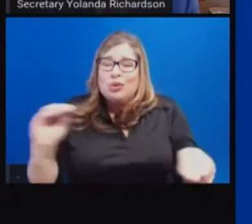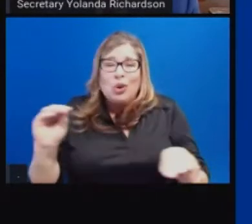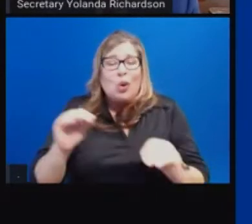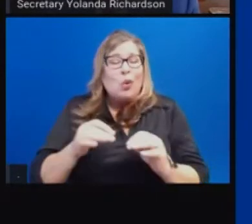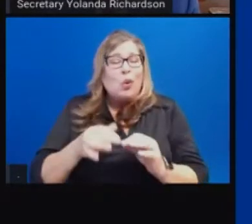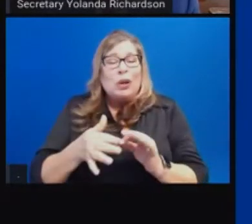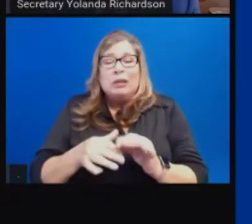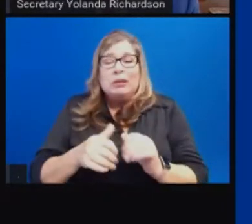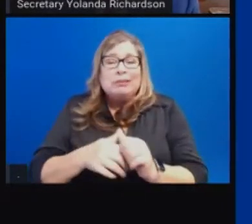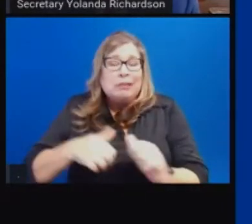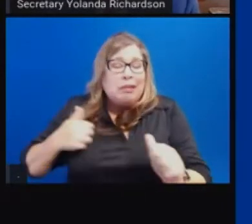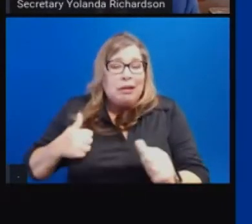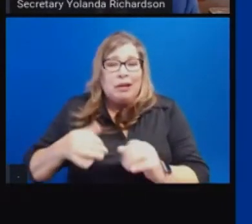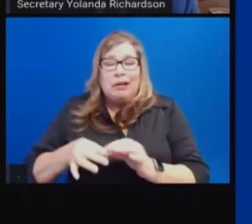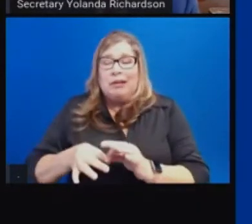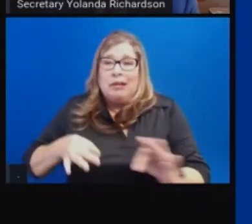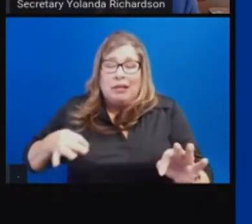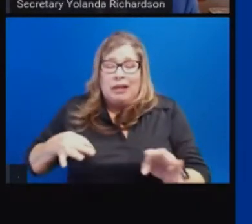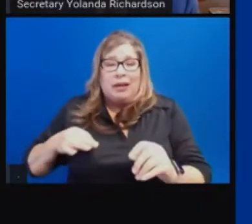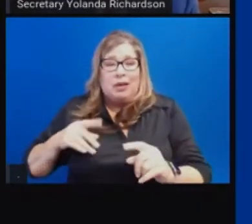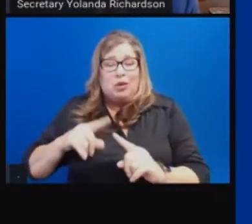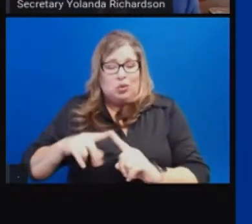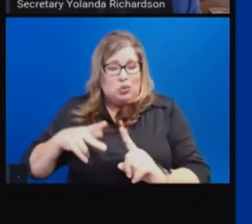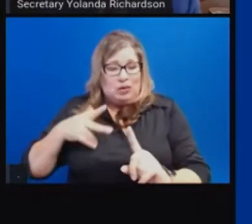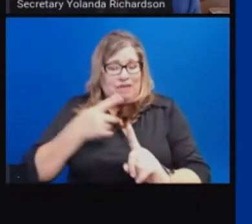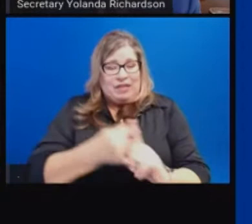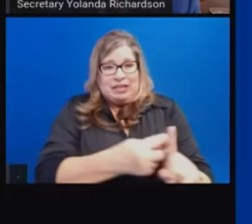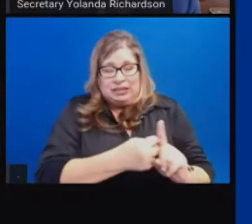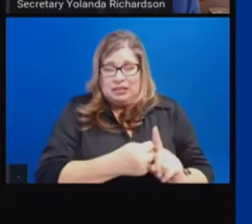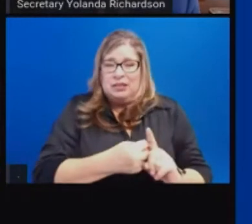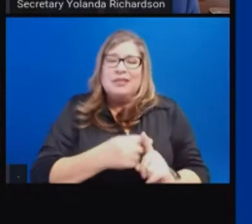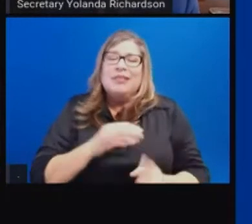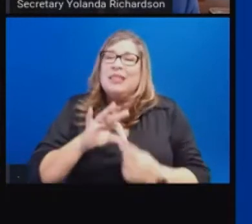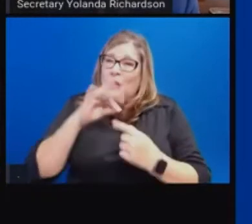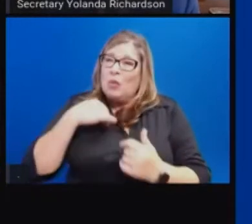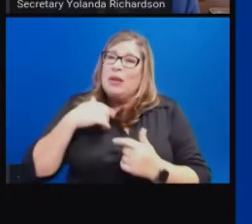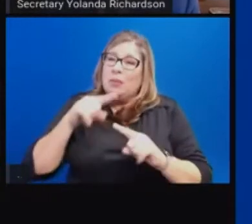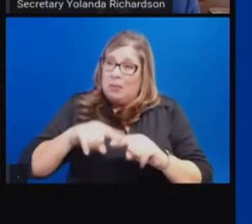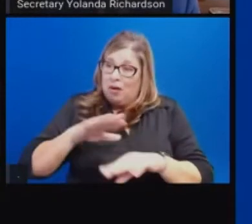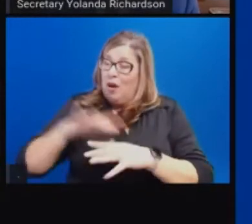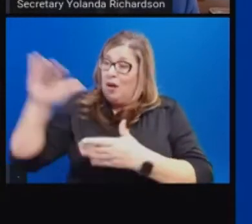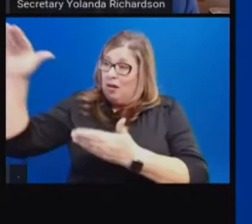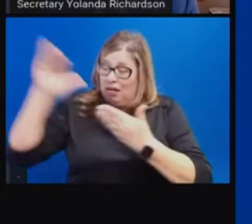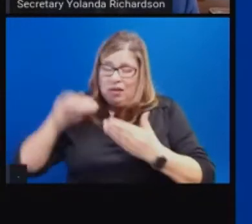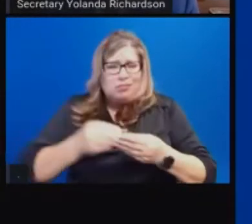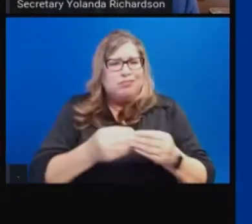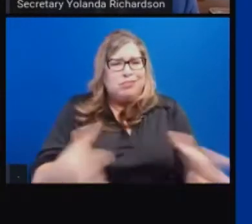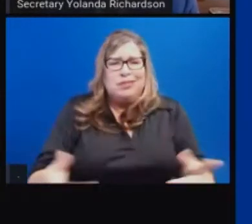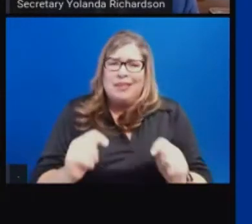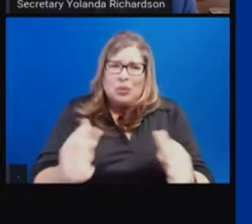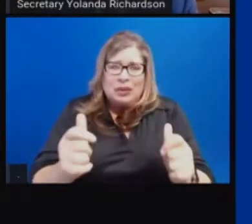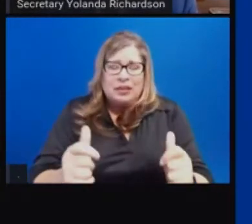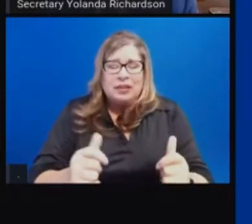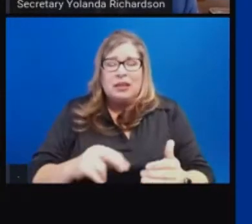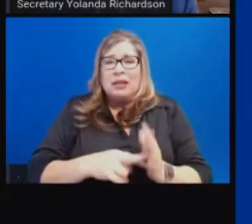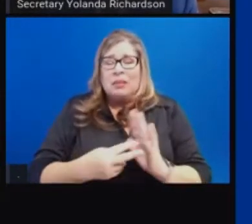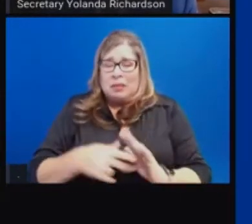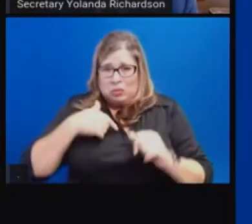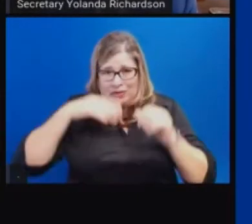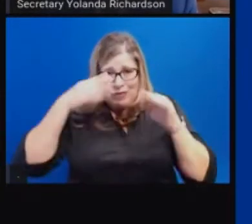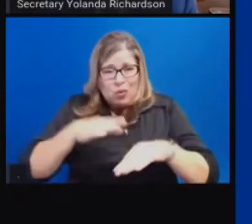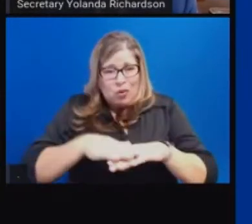other than the pace in which vaccine arrives in the state. And we're going to do that by balancing safety, speed,